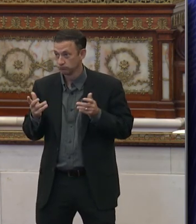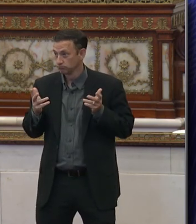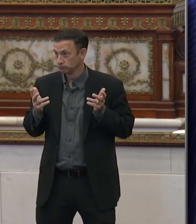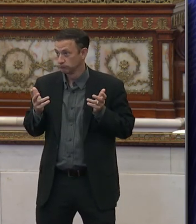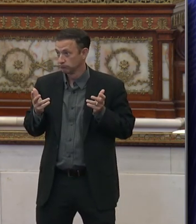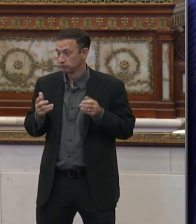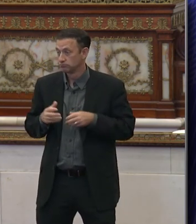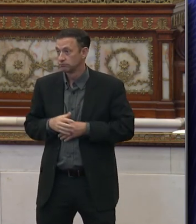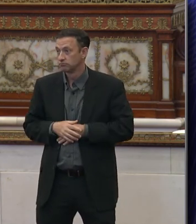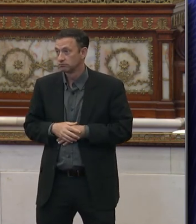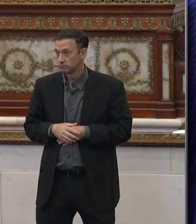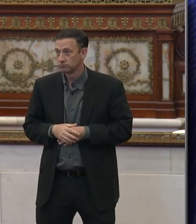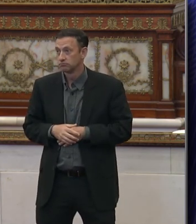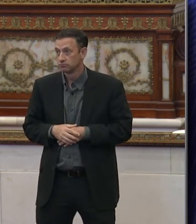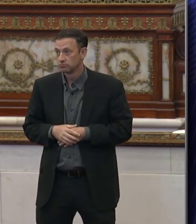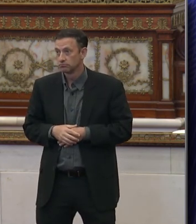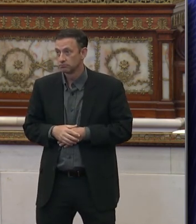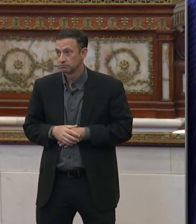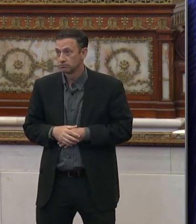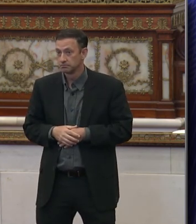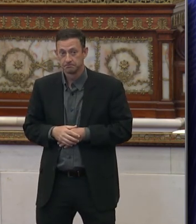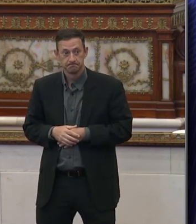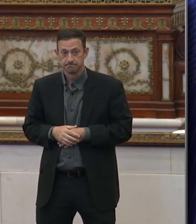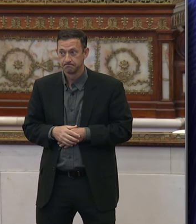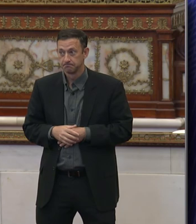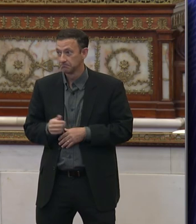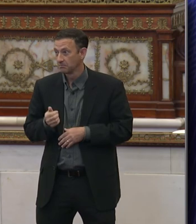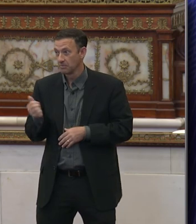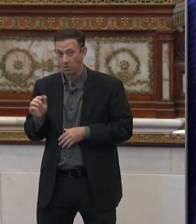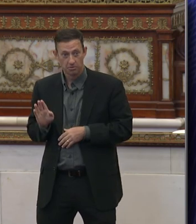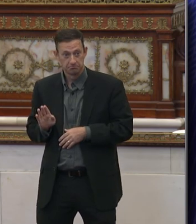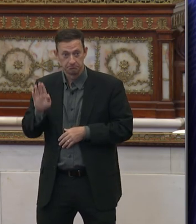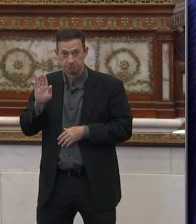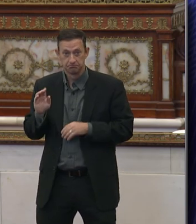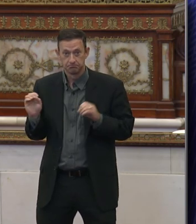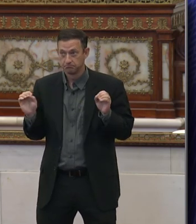and I don't see any other hands up.